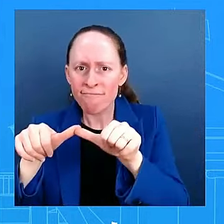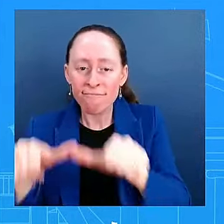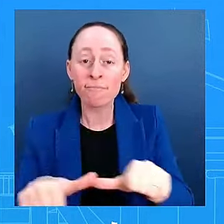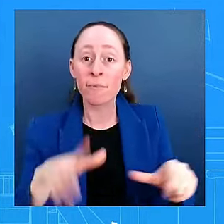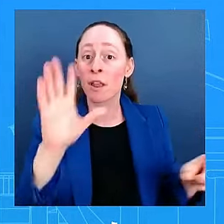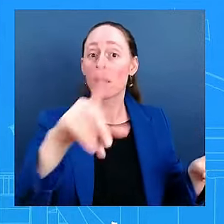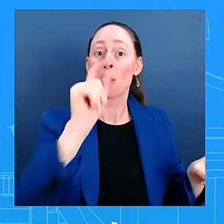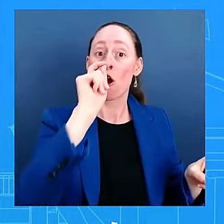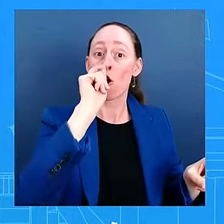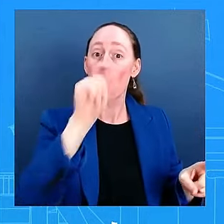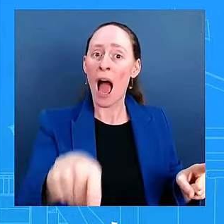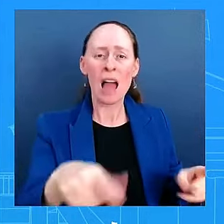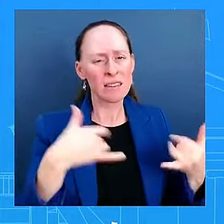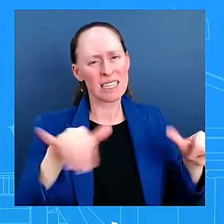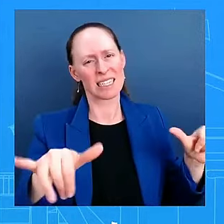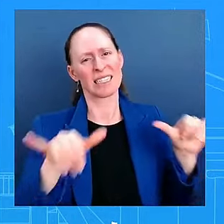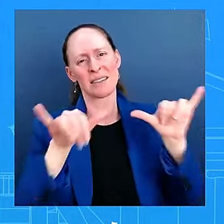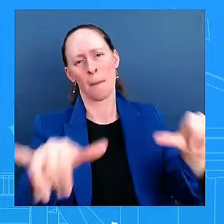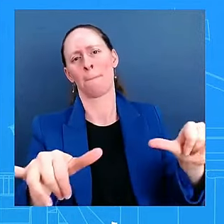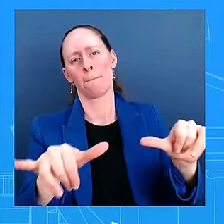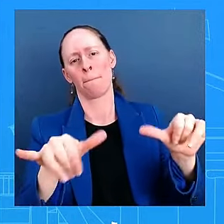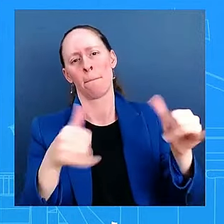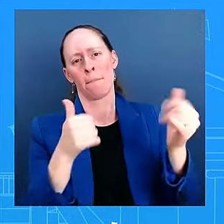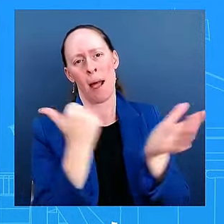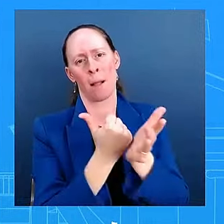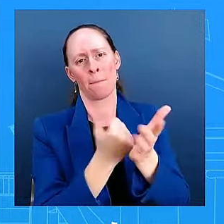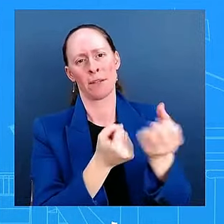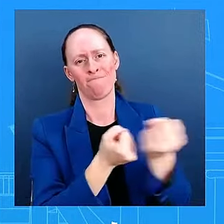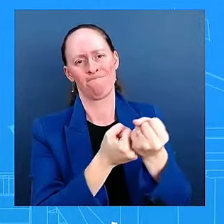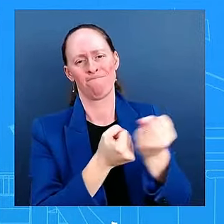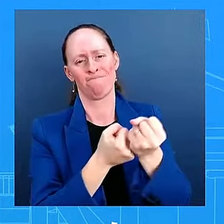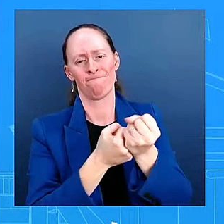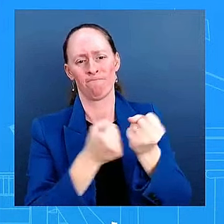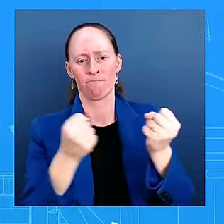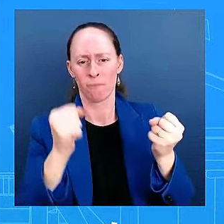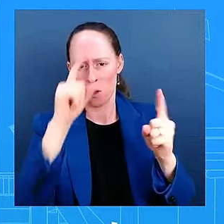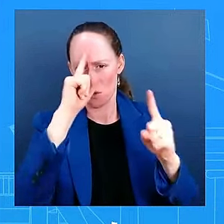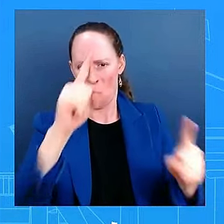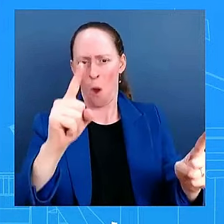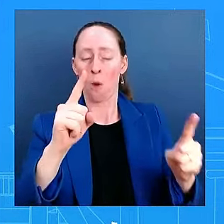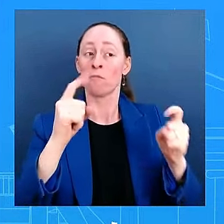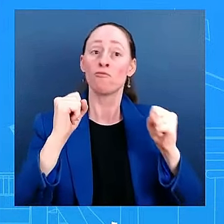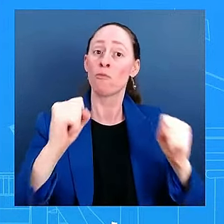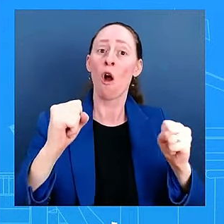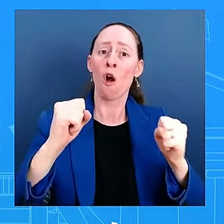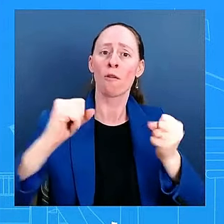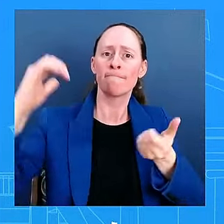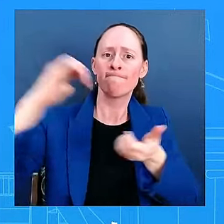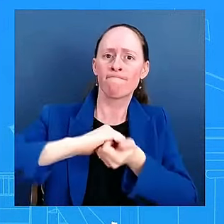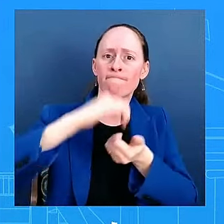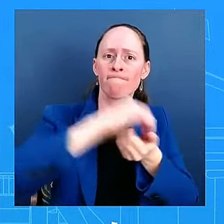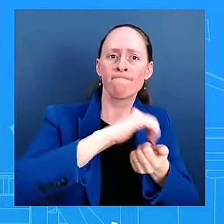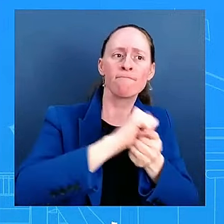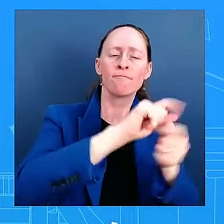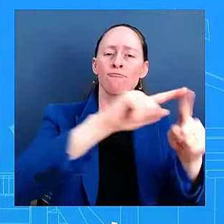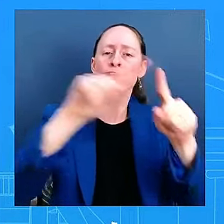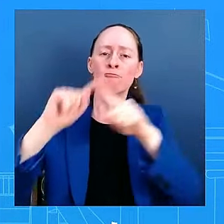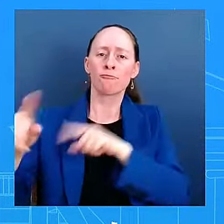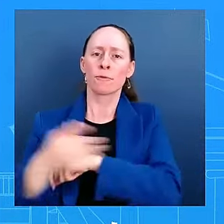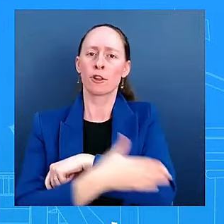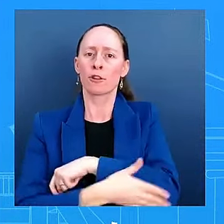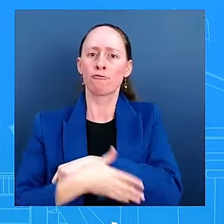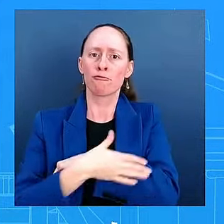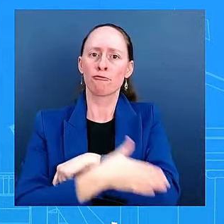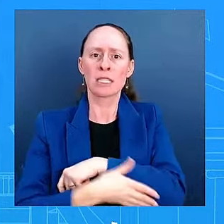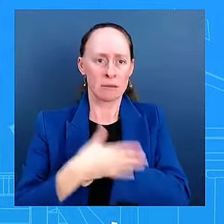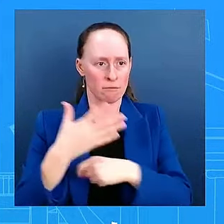strengthen our alliances and partnership, standing with Ukraine, making sure they have what they need on the ground to beat